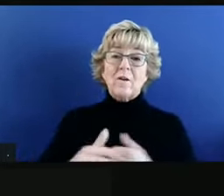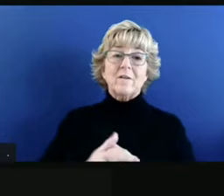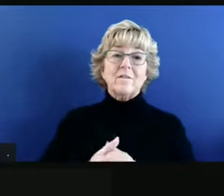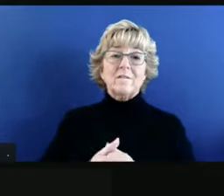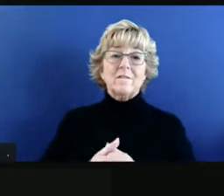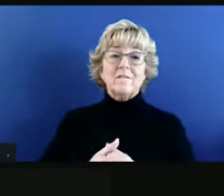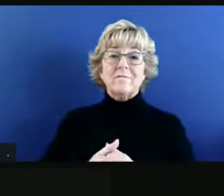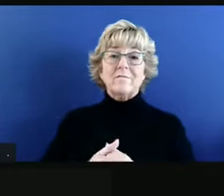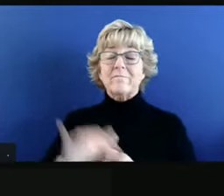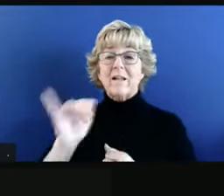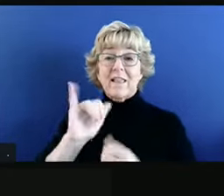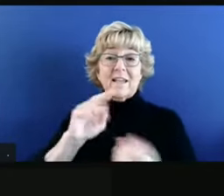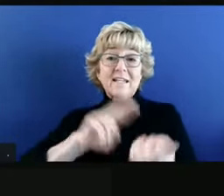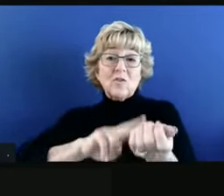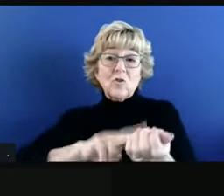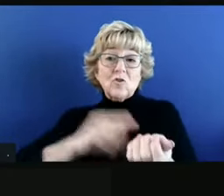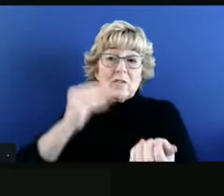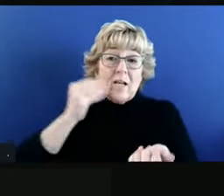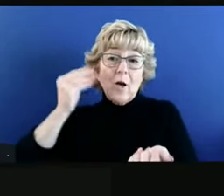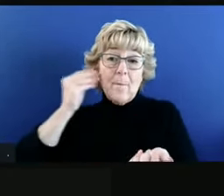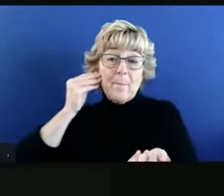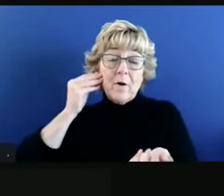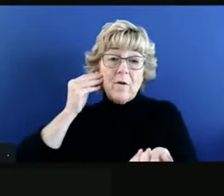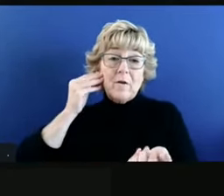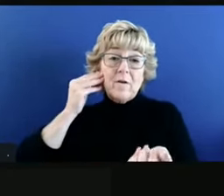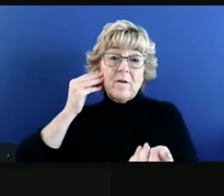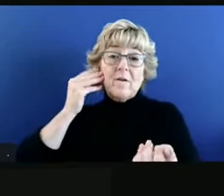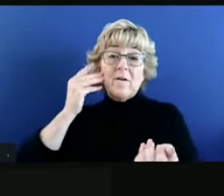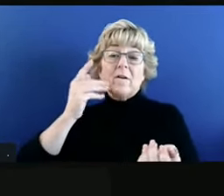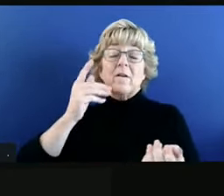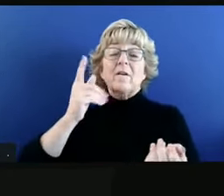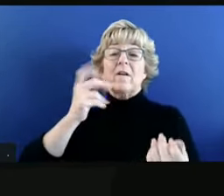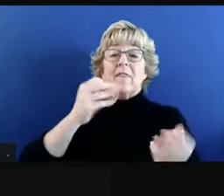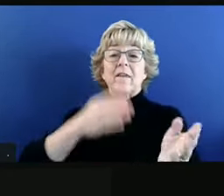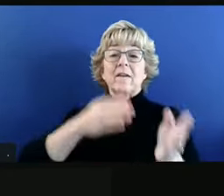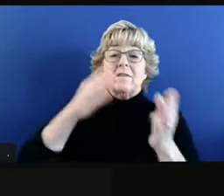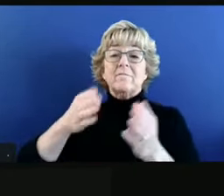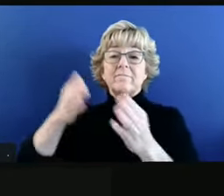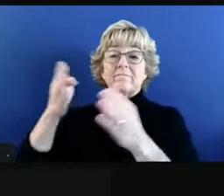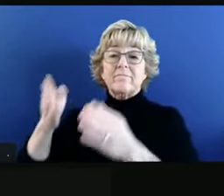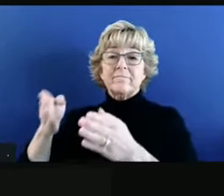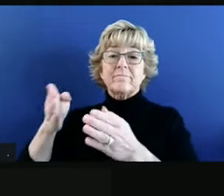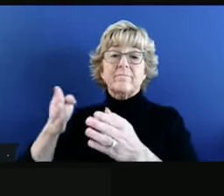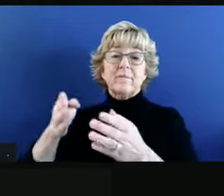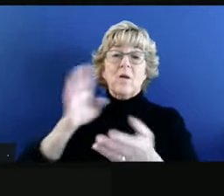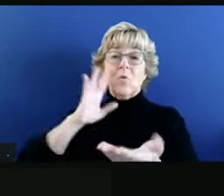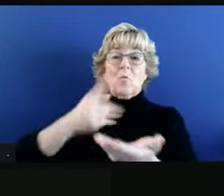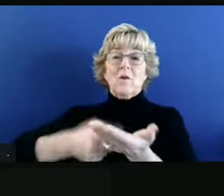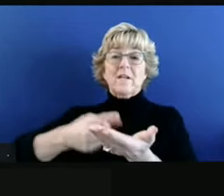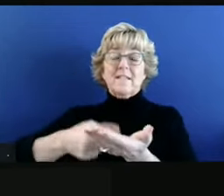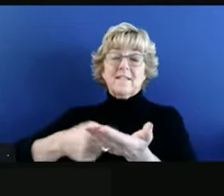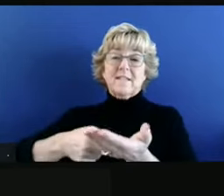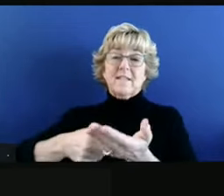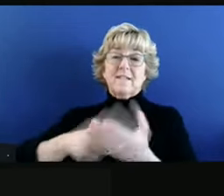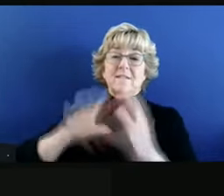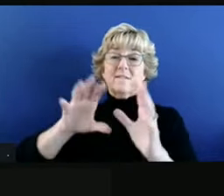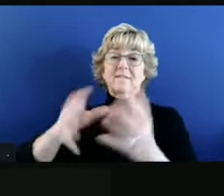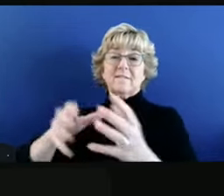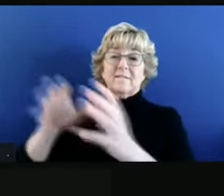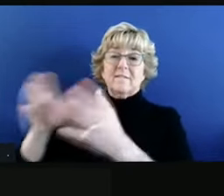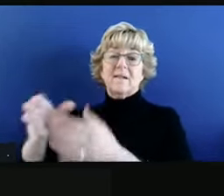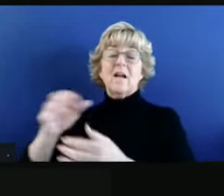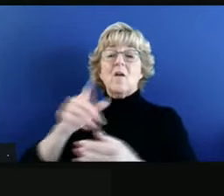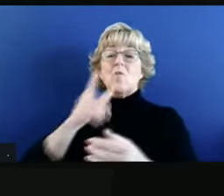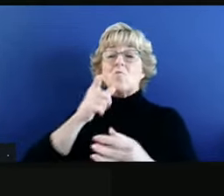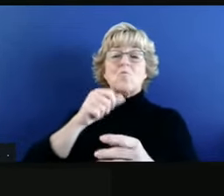congregate care facilities. So then in the later priority groups, we'll be discussing other non-healthcare